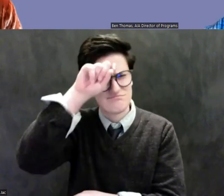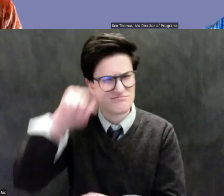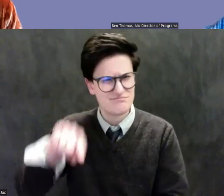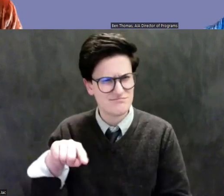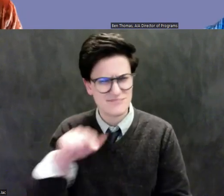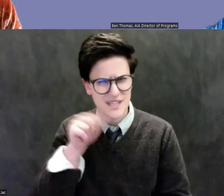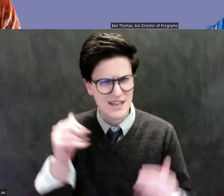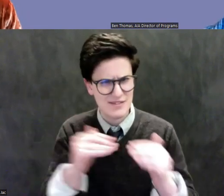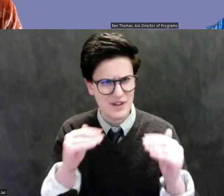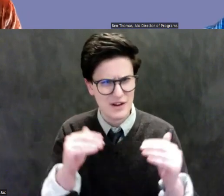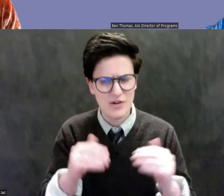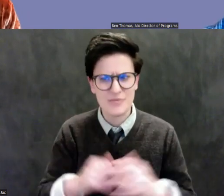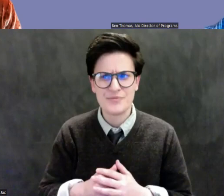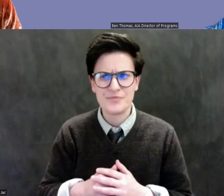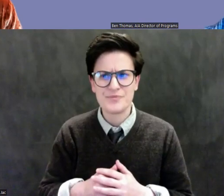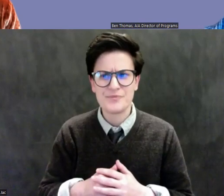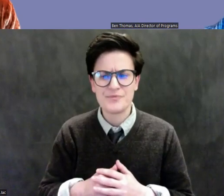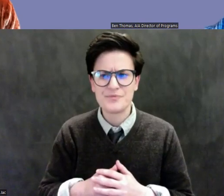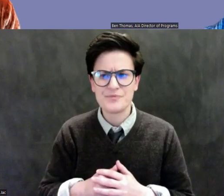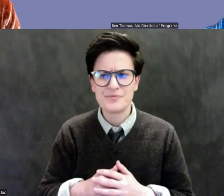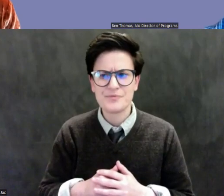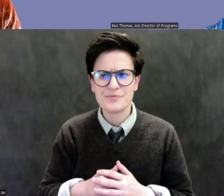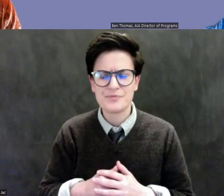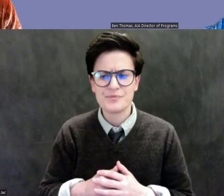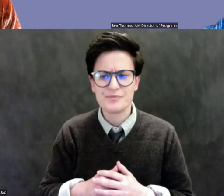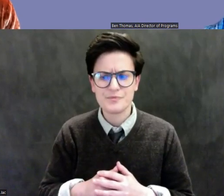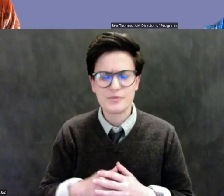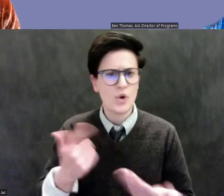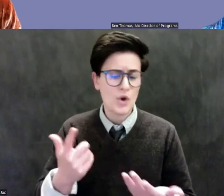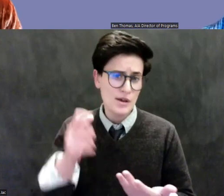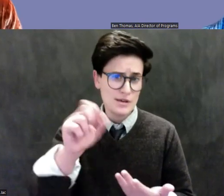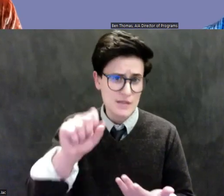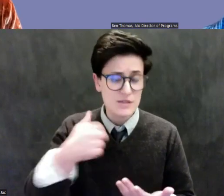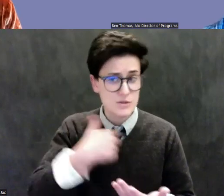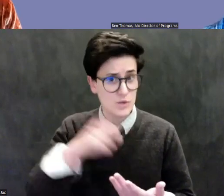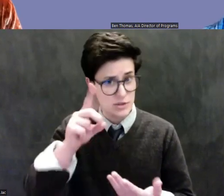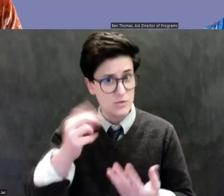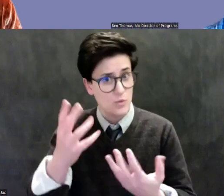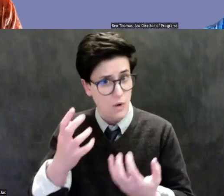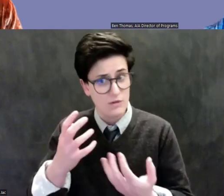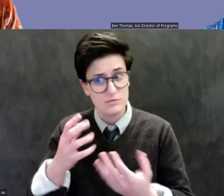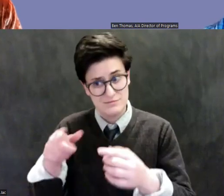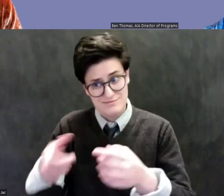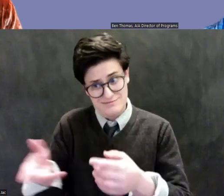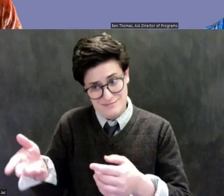appreciating that, you know, we, we want these objects to survive, um,